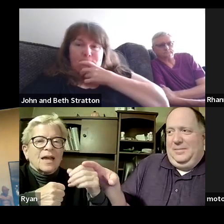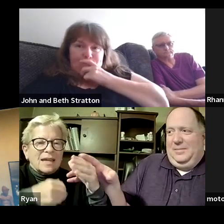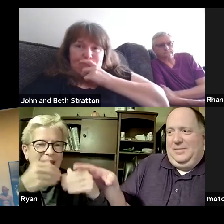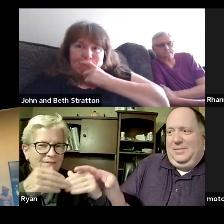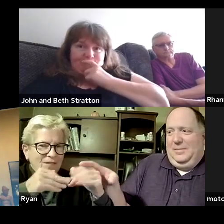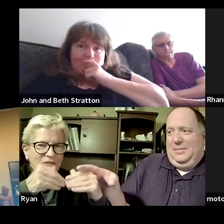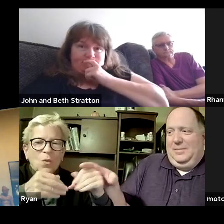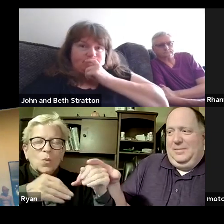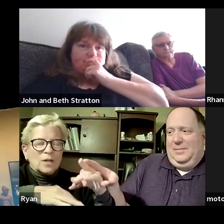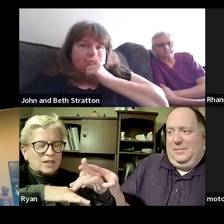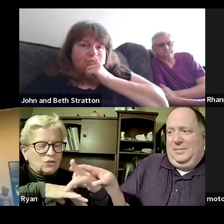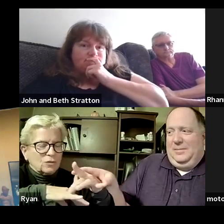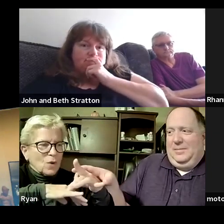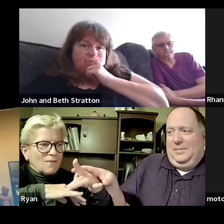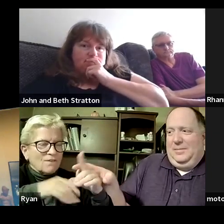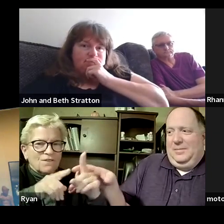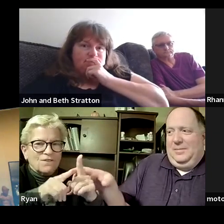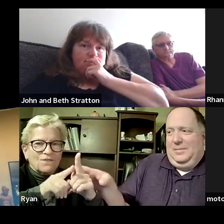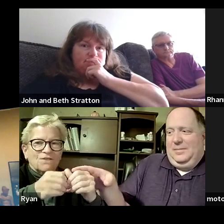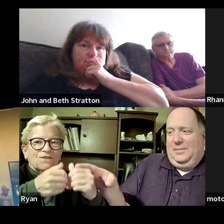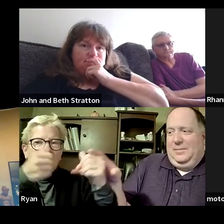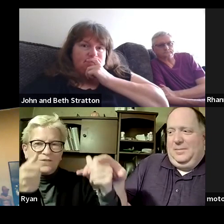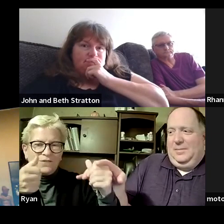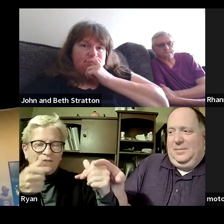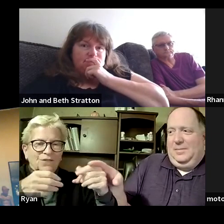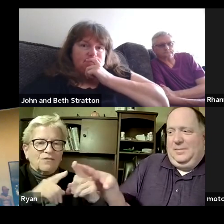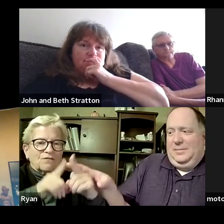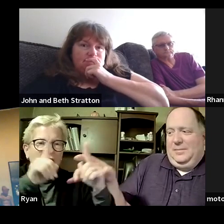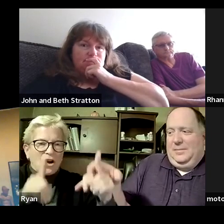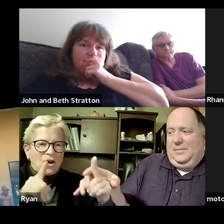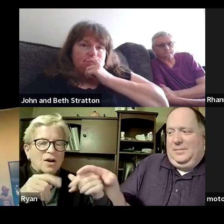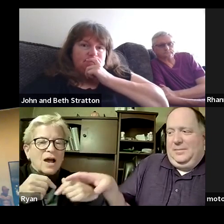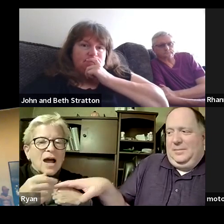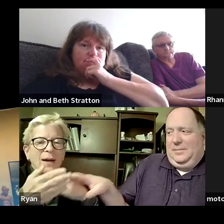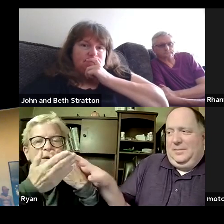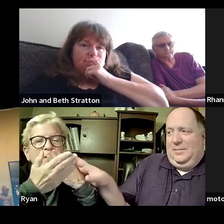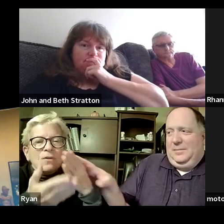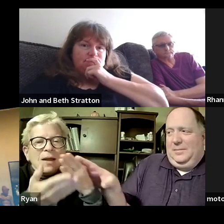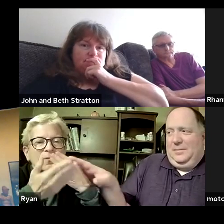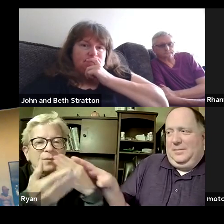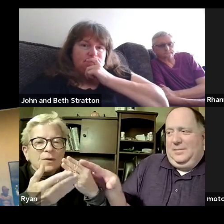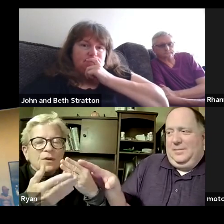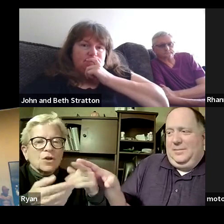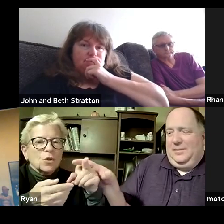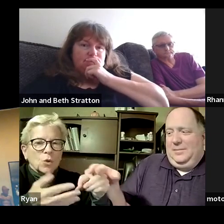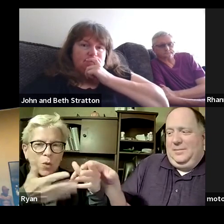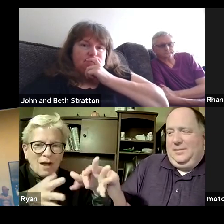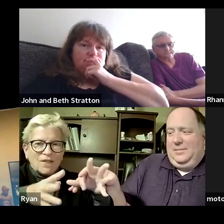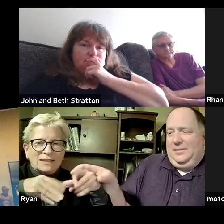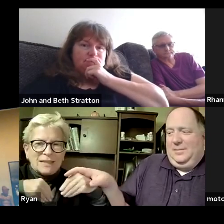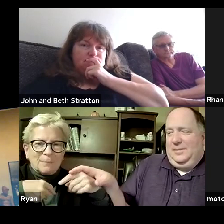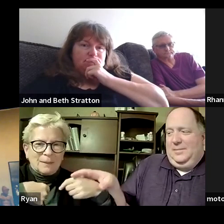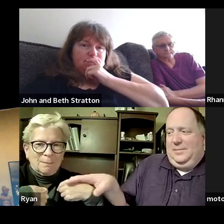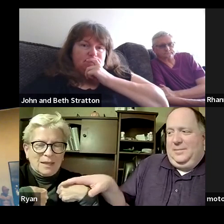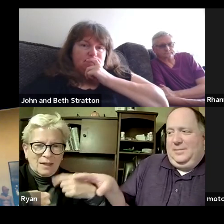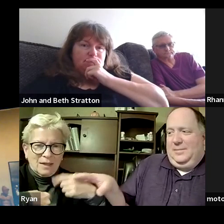and challenges i am very grateful to you that you loved and accepted me for what i am or